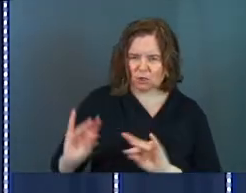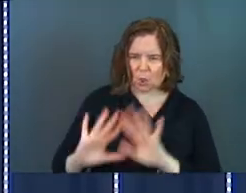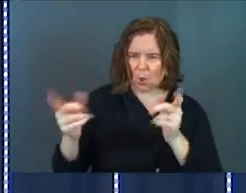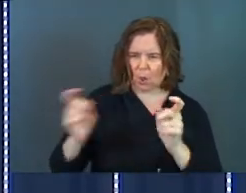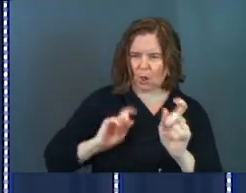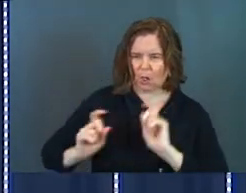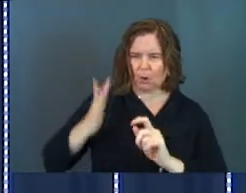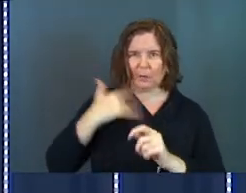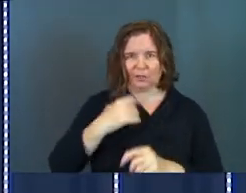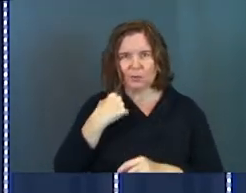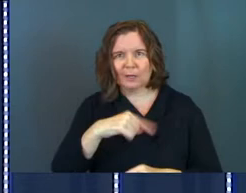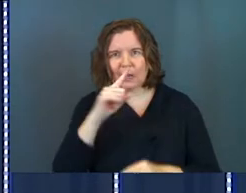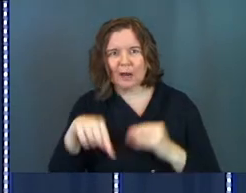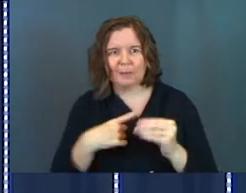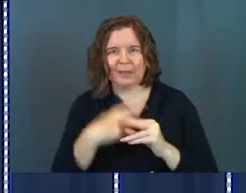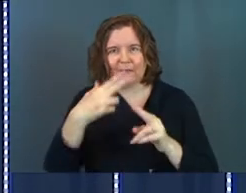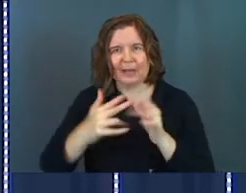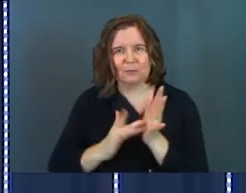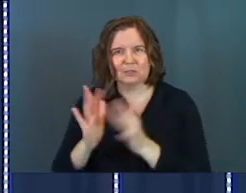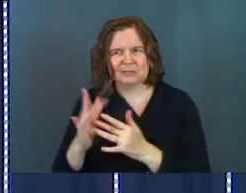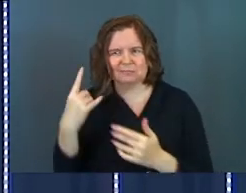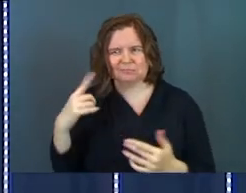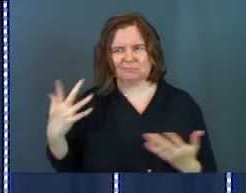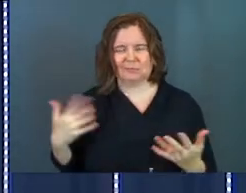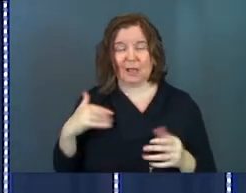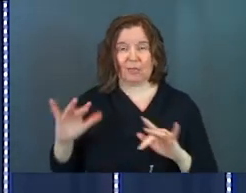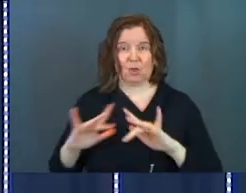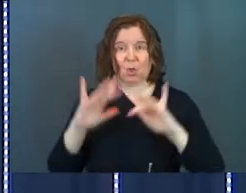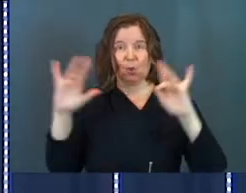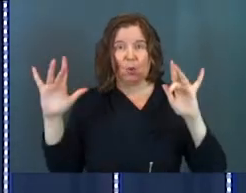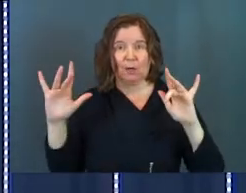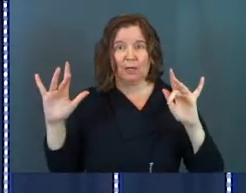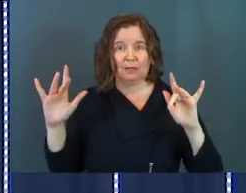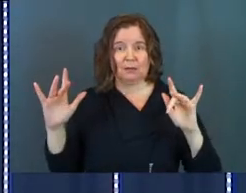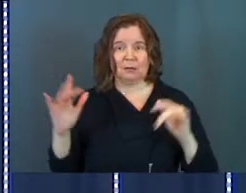glory? And why should we care about the name of Jesus and the glory?